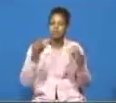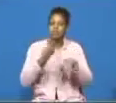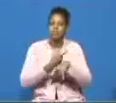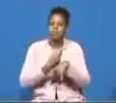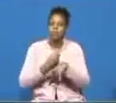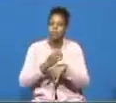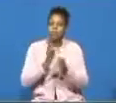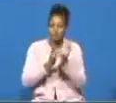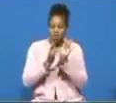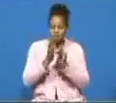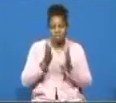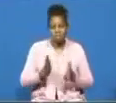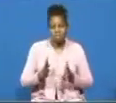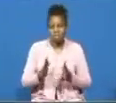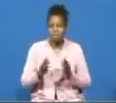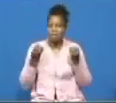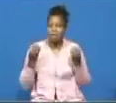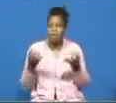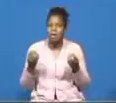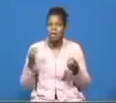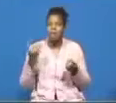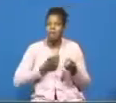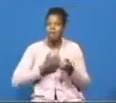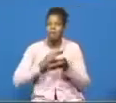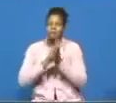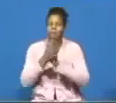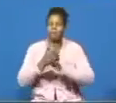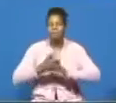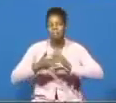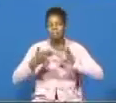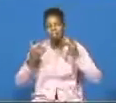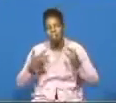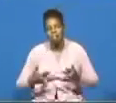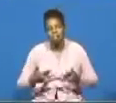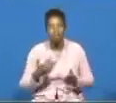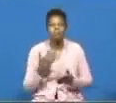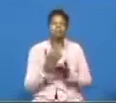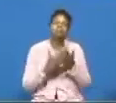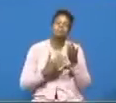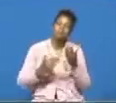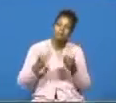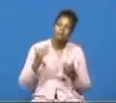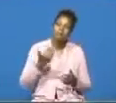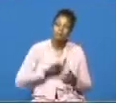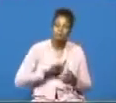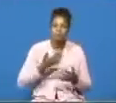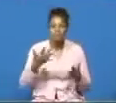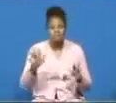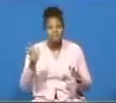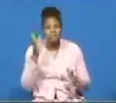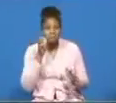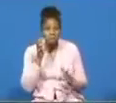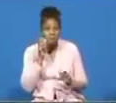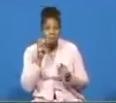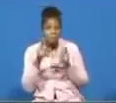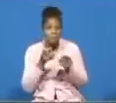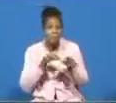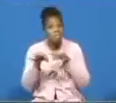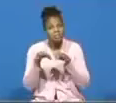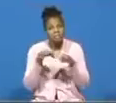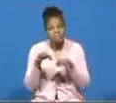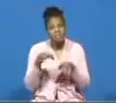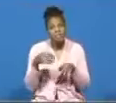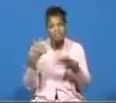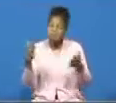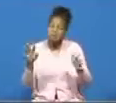are many of us who are becoming discouraged some of us yes i've heard persons explain yes we